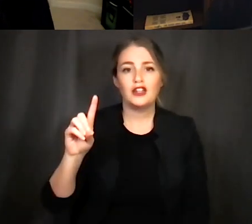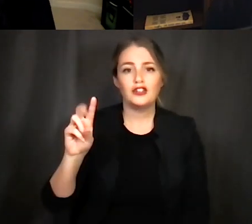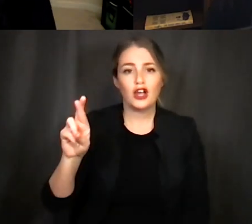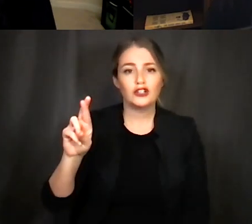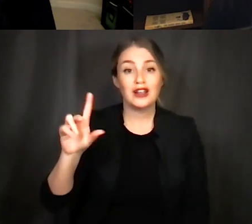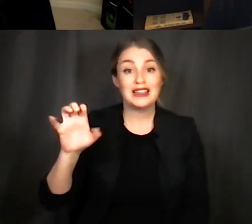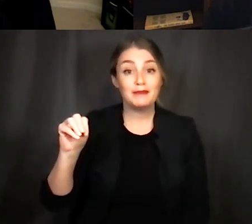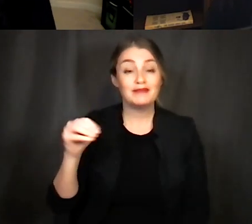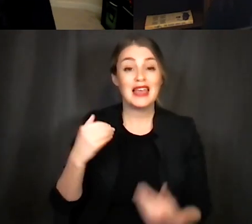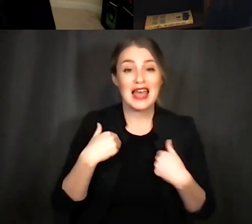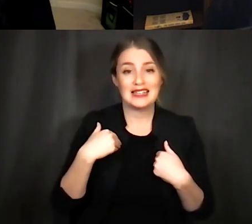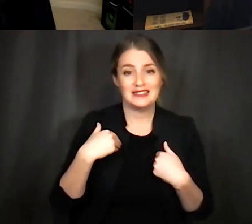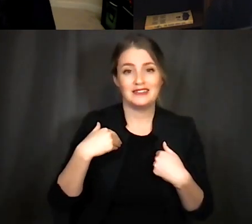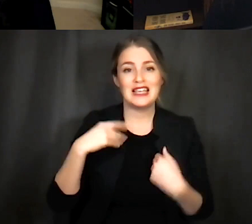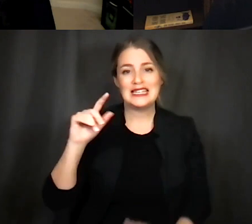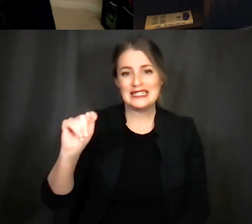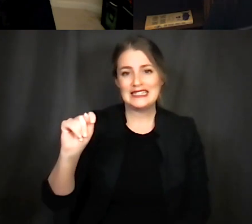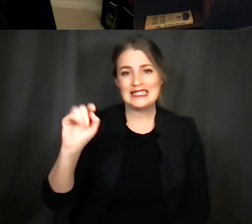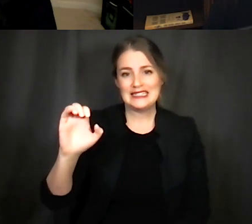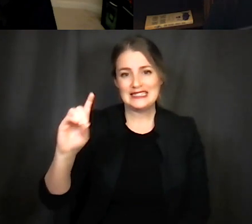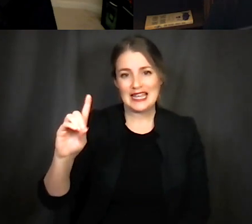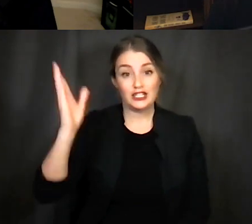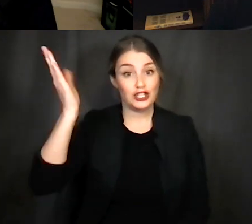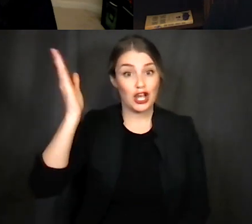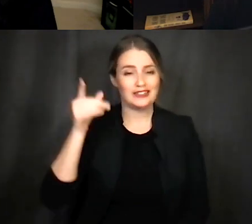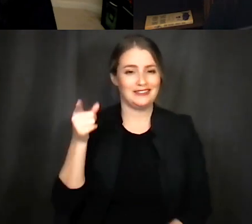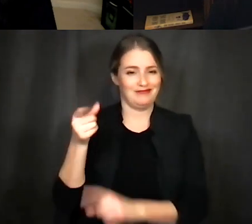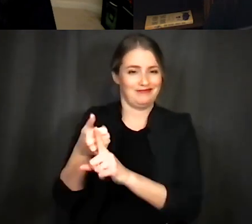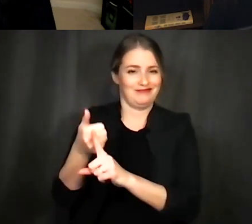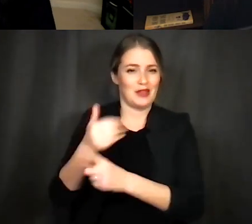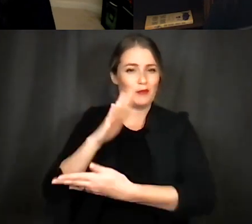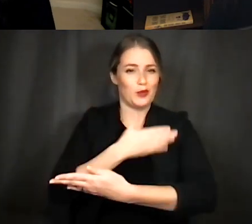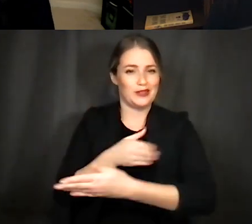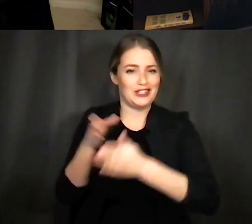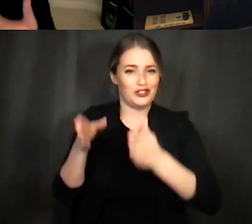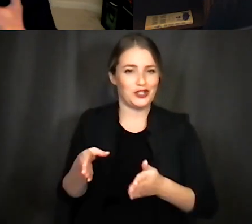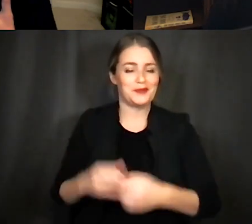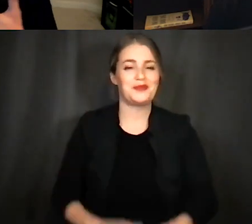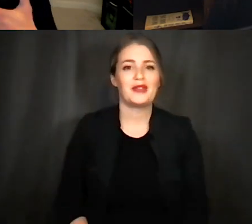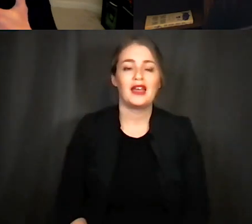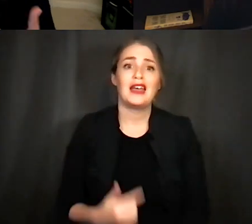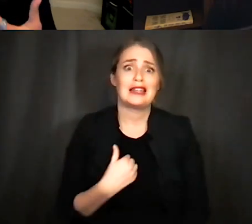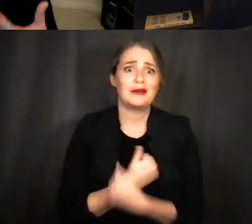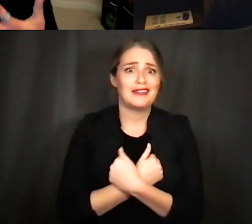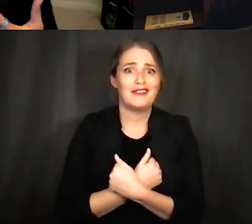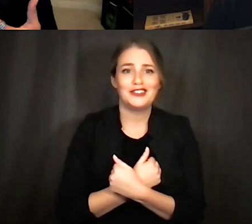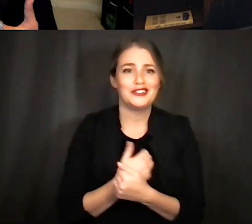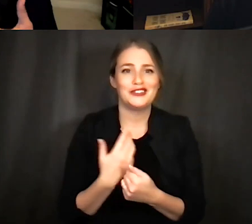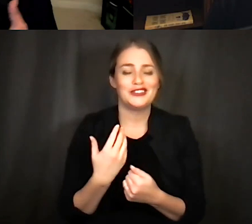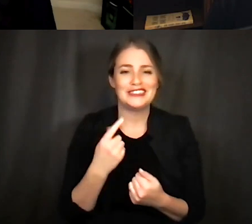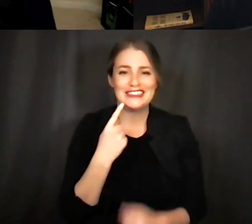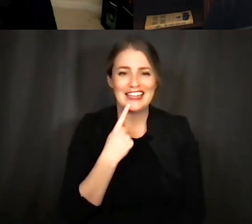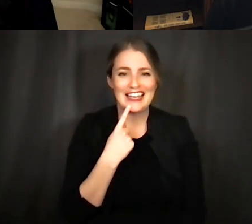a TED talk that you can watch that is phenomenal he is a musician himself and as much as I would love to say that I got into